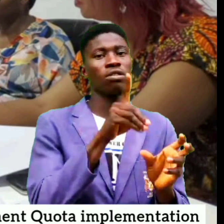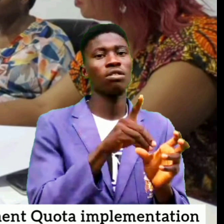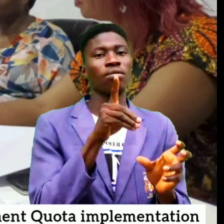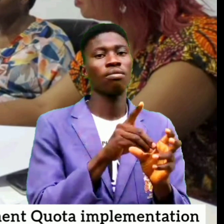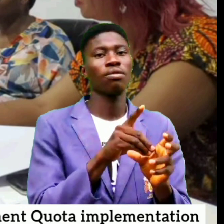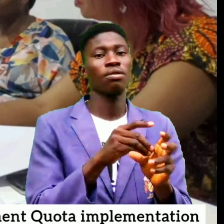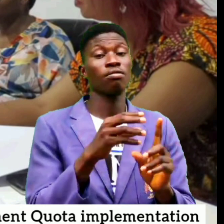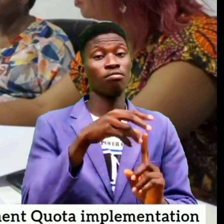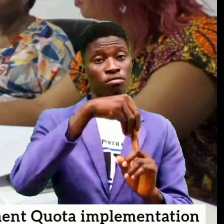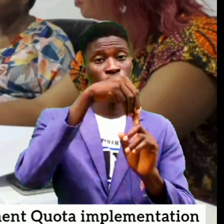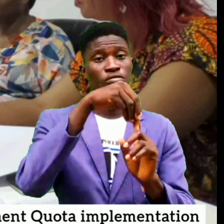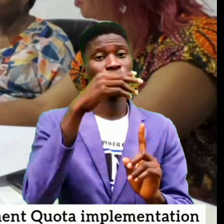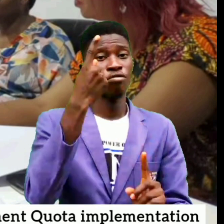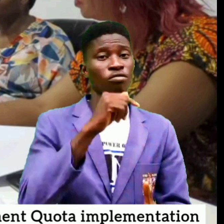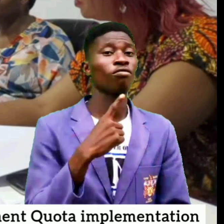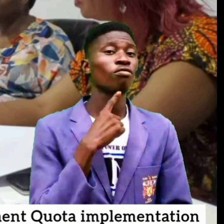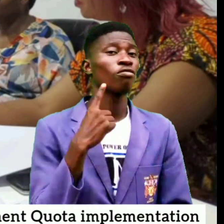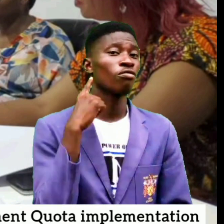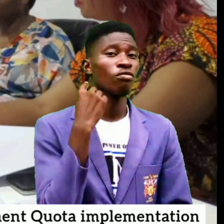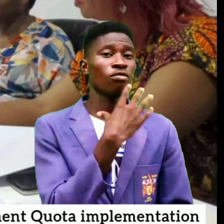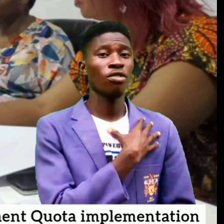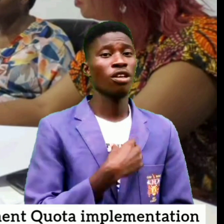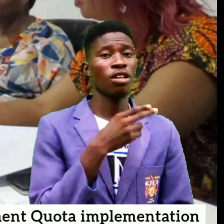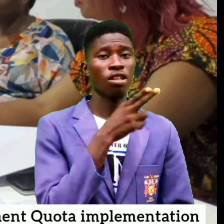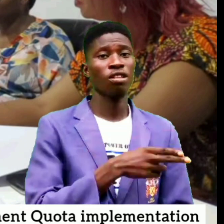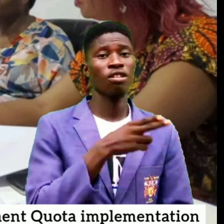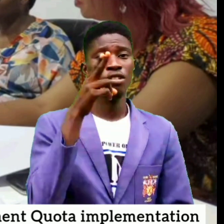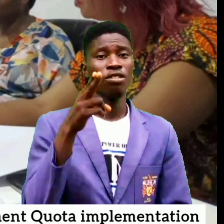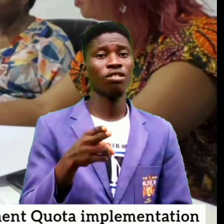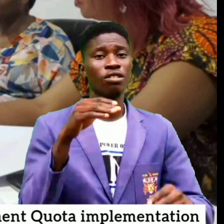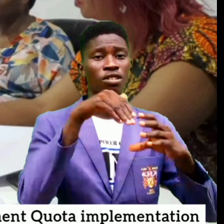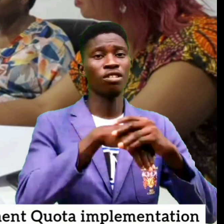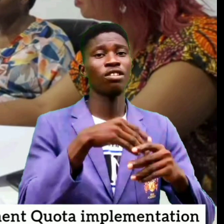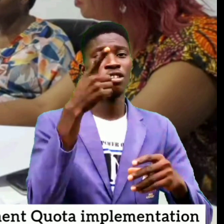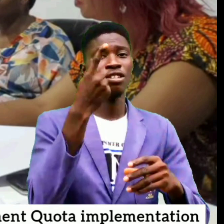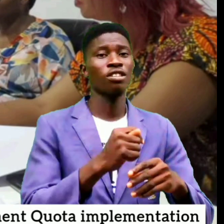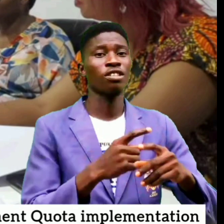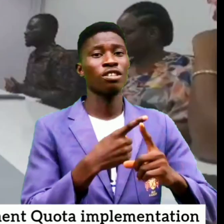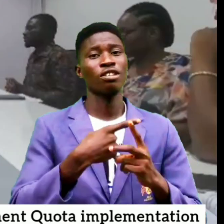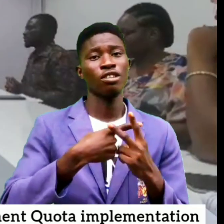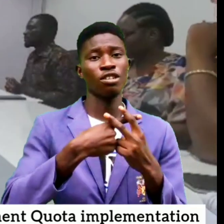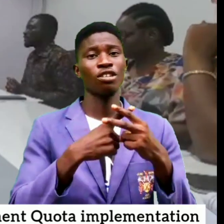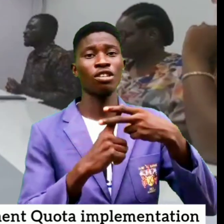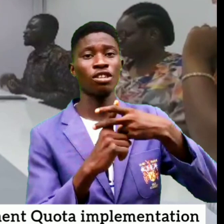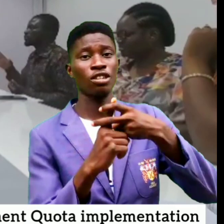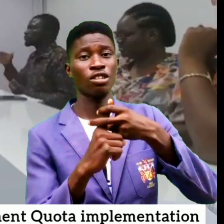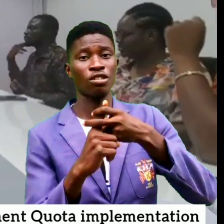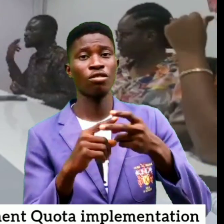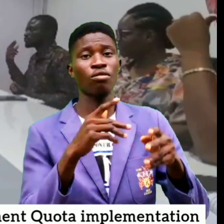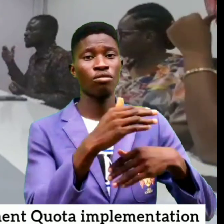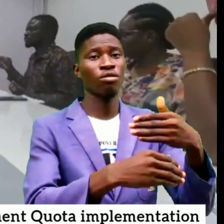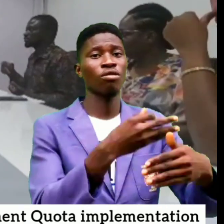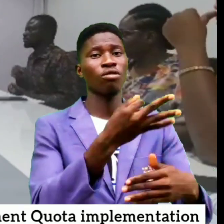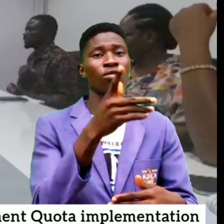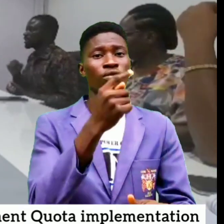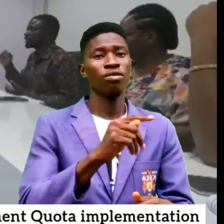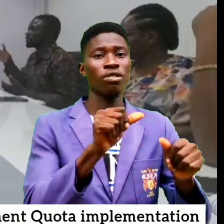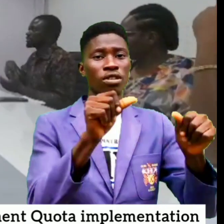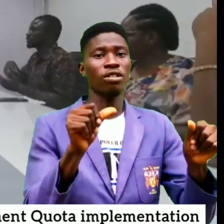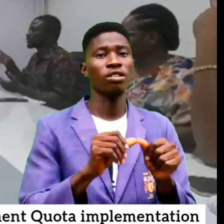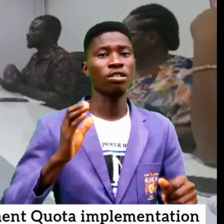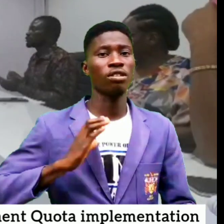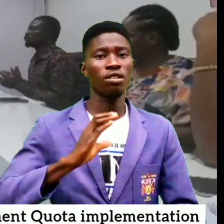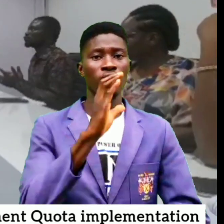particularly the deaf and hard of hearing in the recruitment processes of the area council